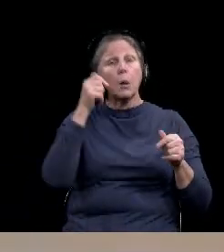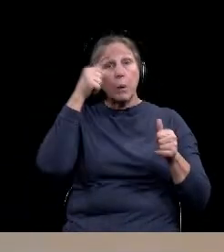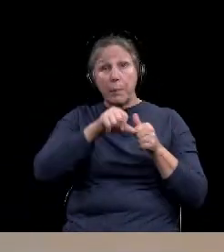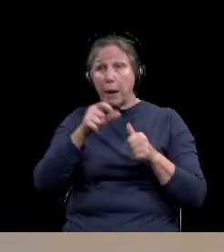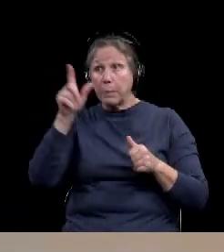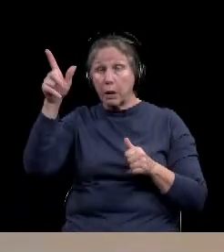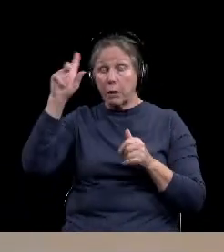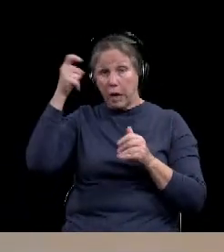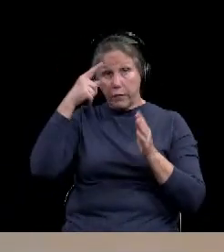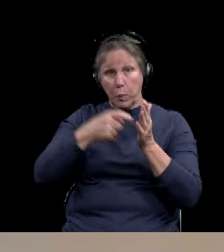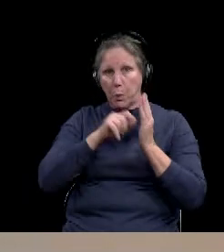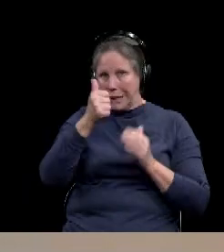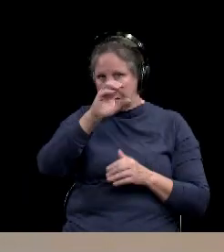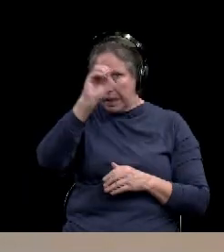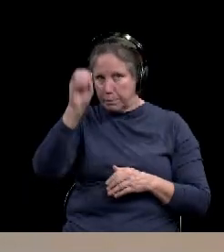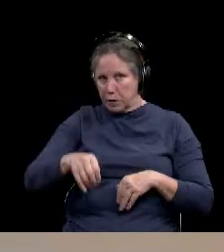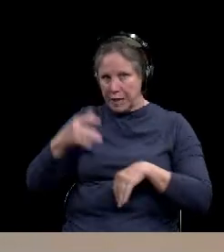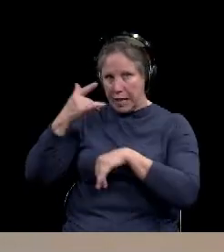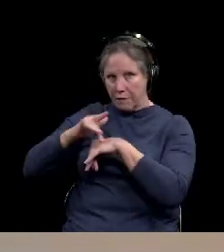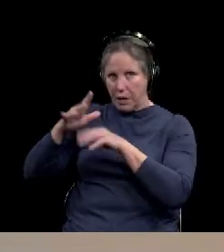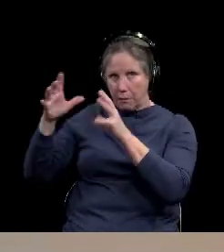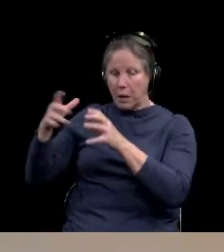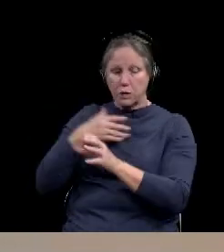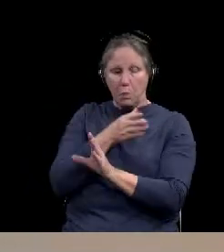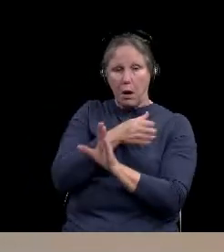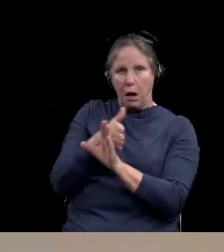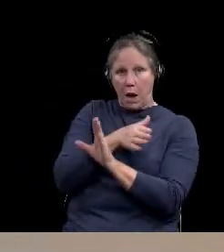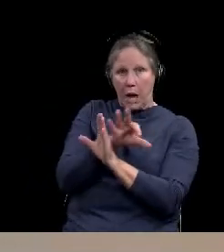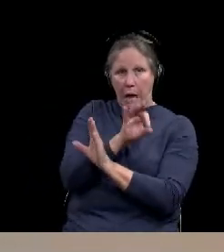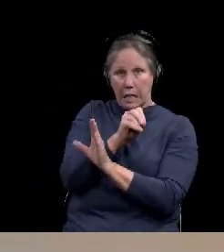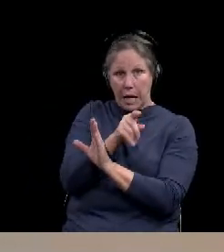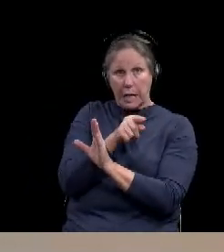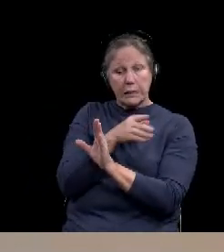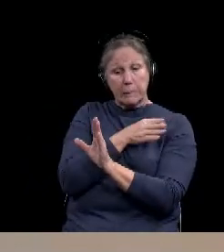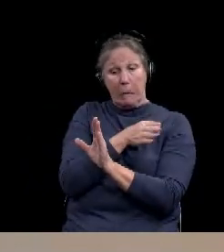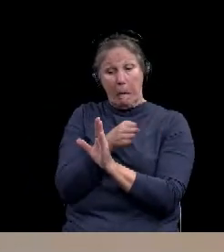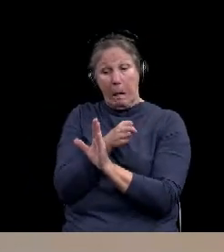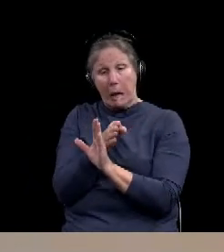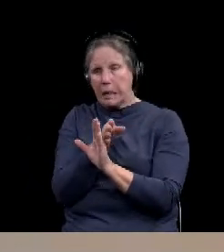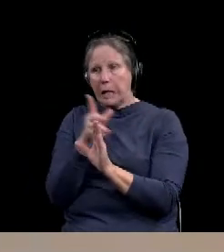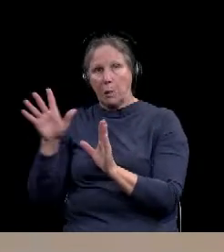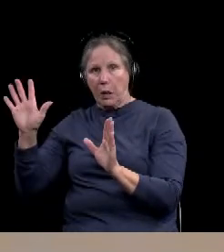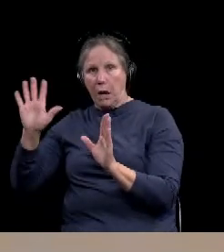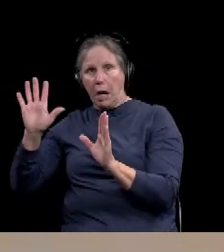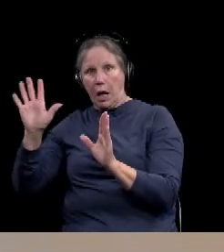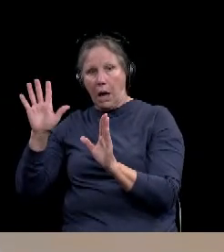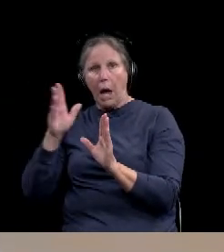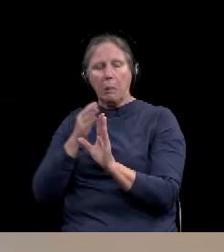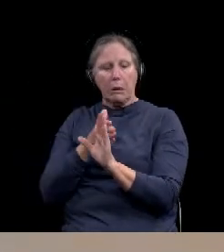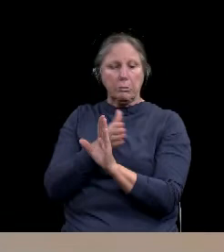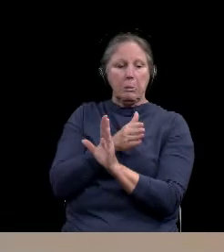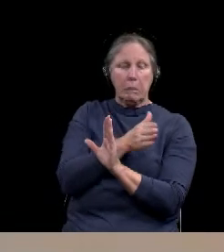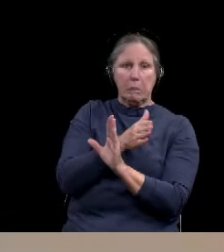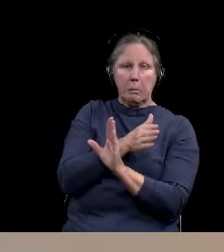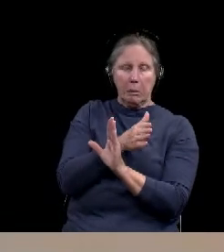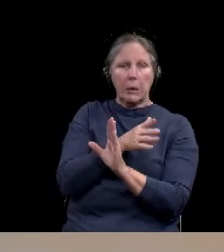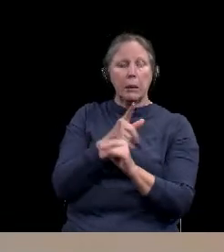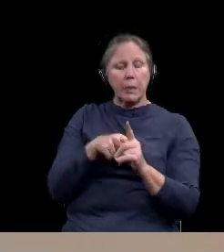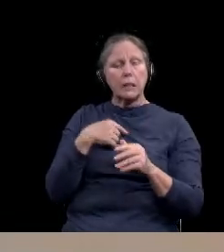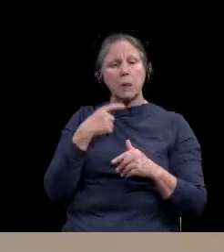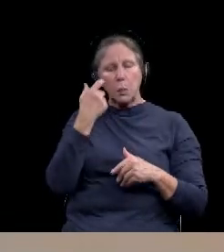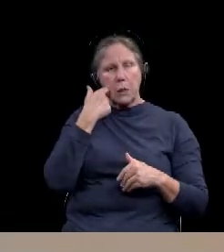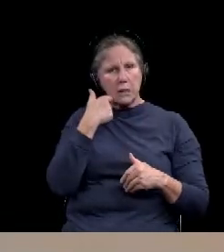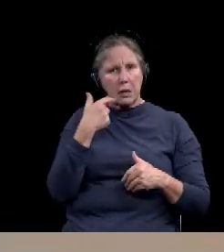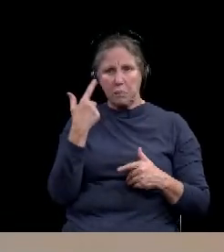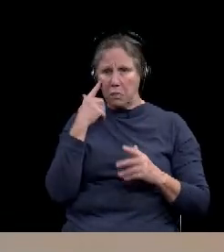COVID. So because of that governor order, we've been kind of staying ahead of that and looking as we go. Um, but as of recently,